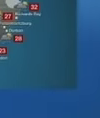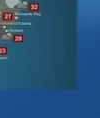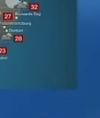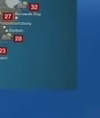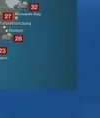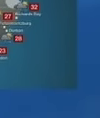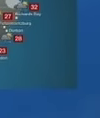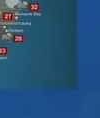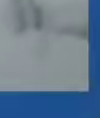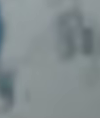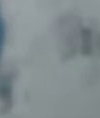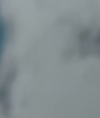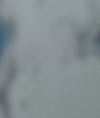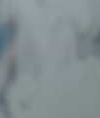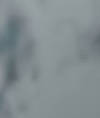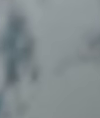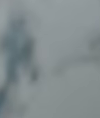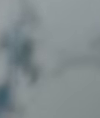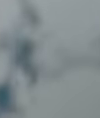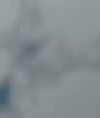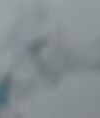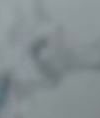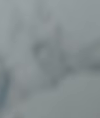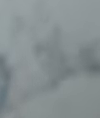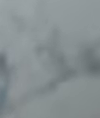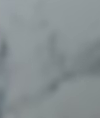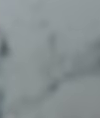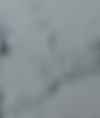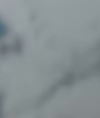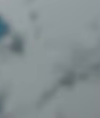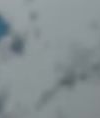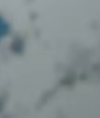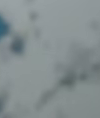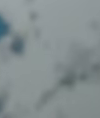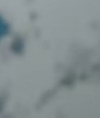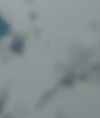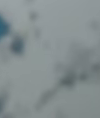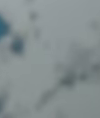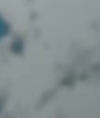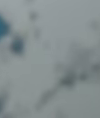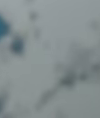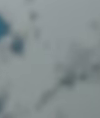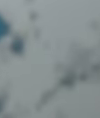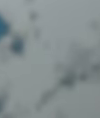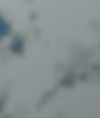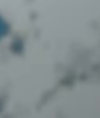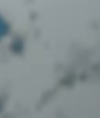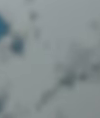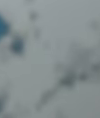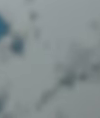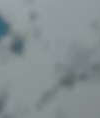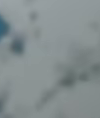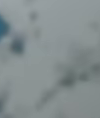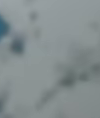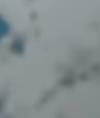into tomorrow. And at the moment, we also have cloud cover that's currently moving in along the west coast. That's going to bring in a bit of morning fog for Cape Town and some of the surrounding